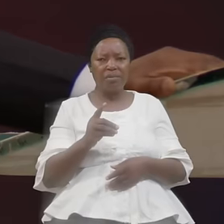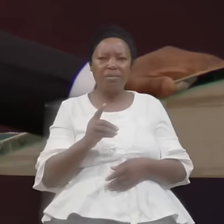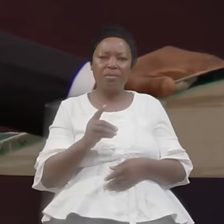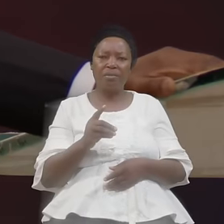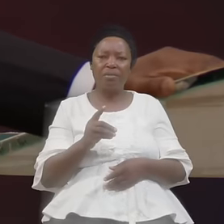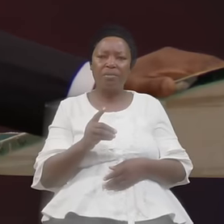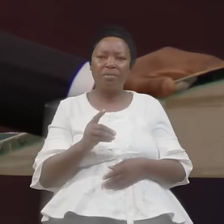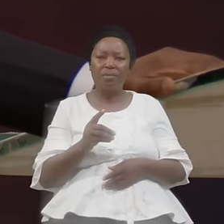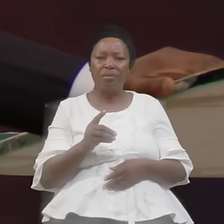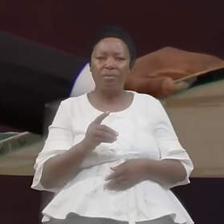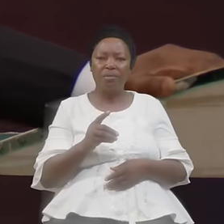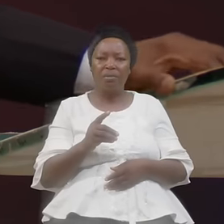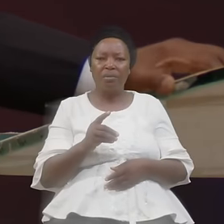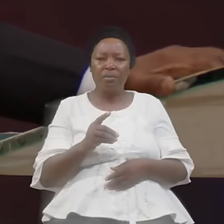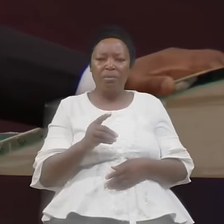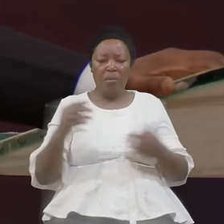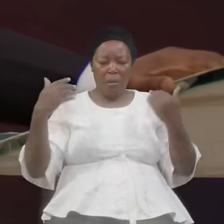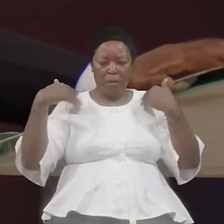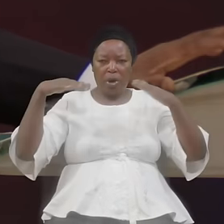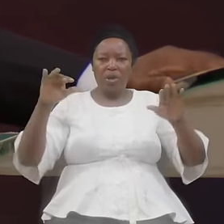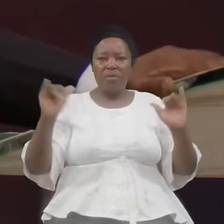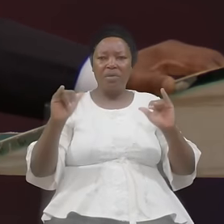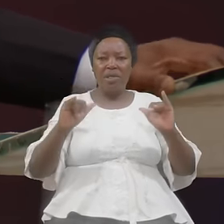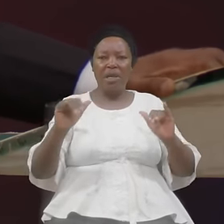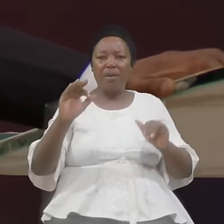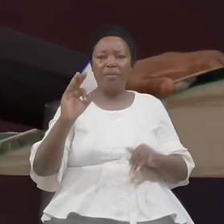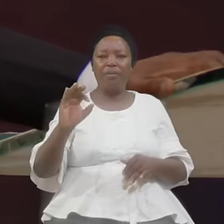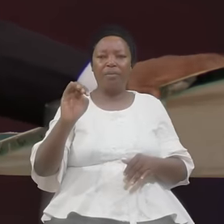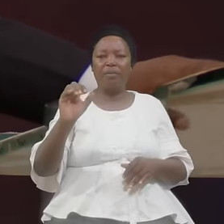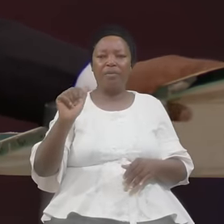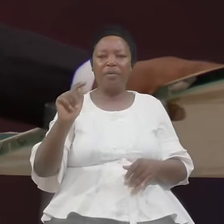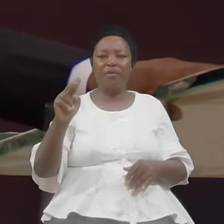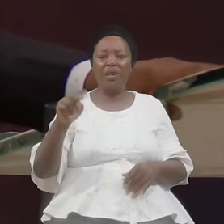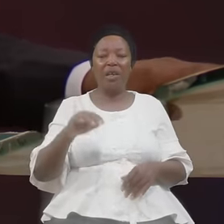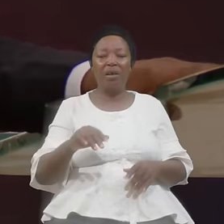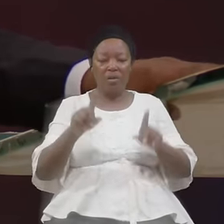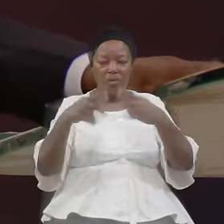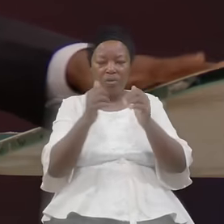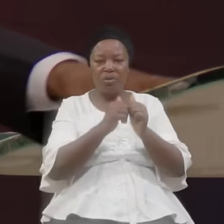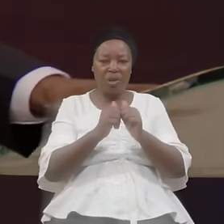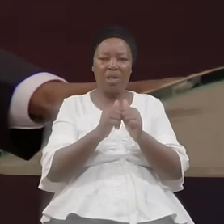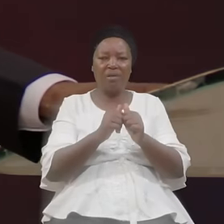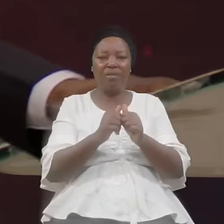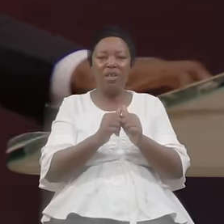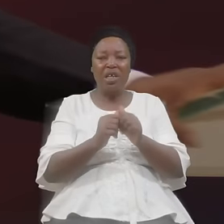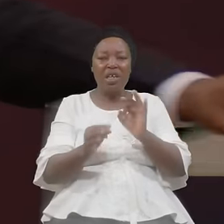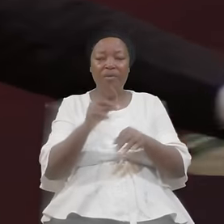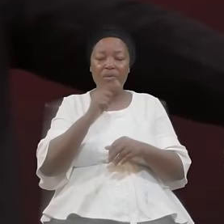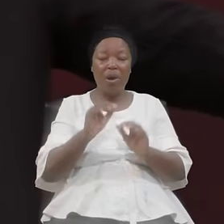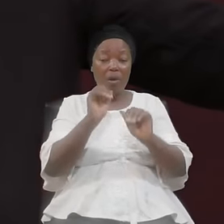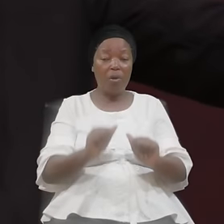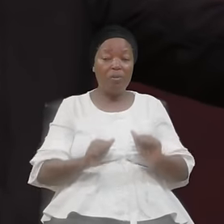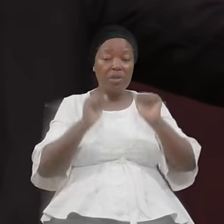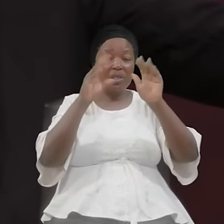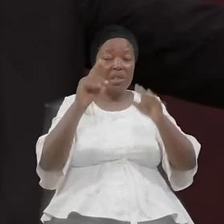Birds Of The Same Feather Floog Together If If Are Committed The